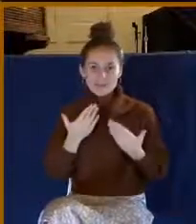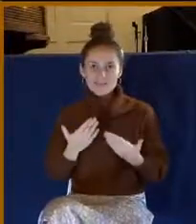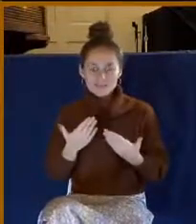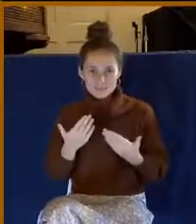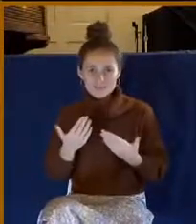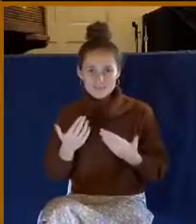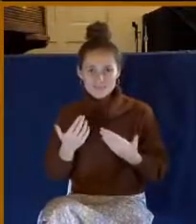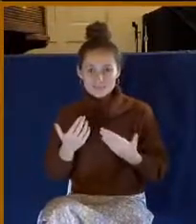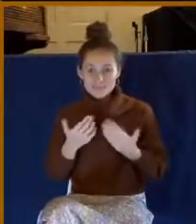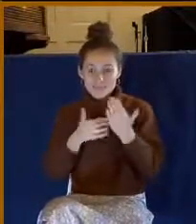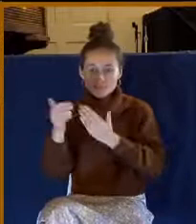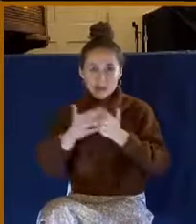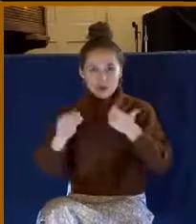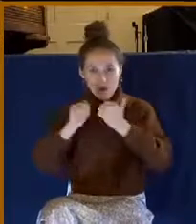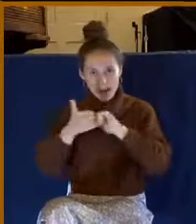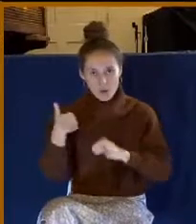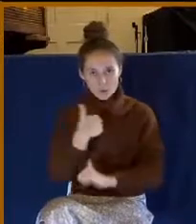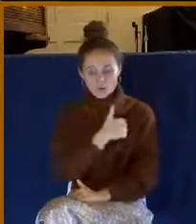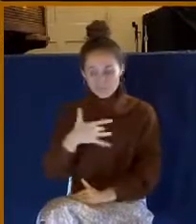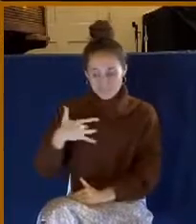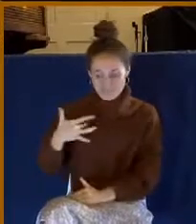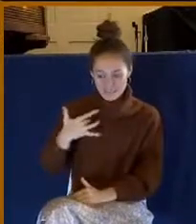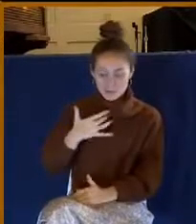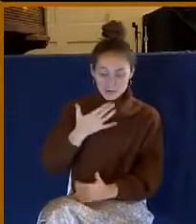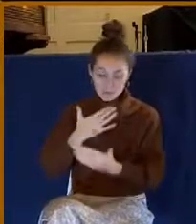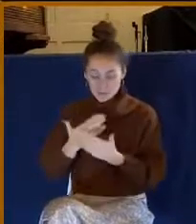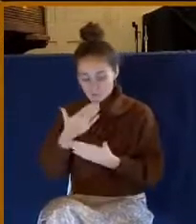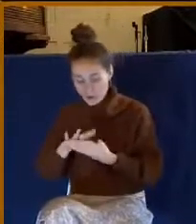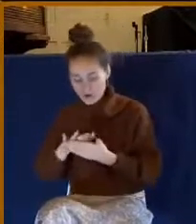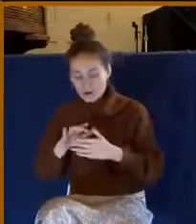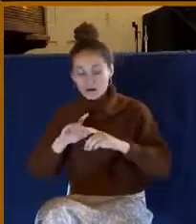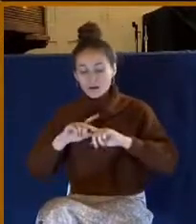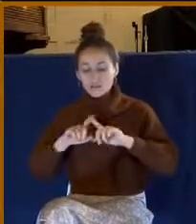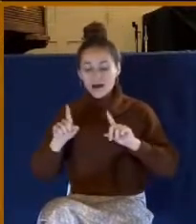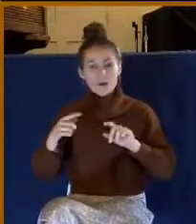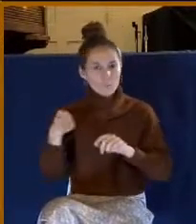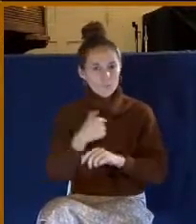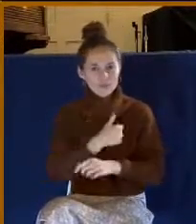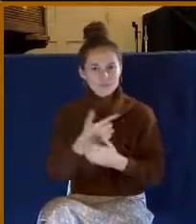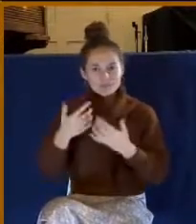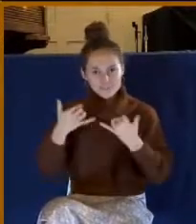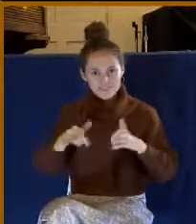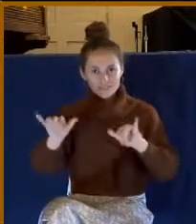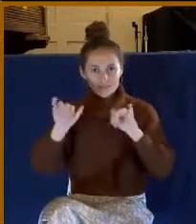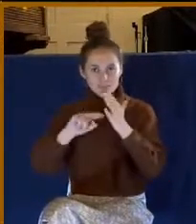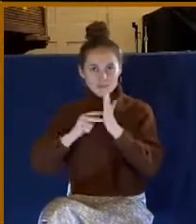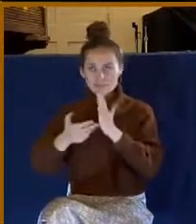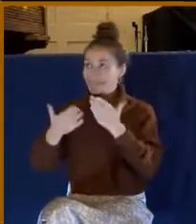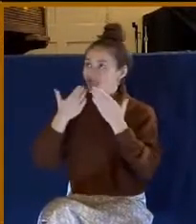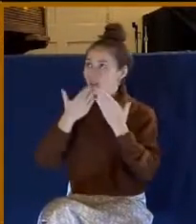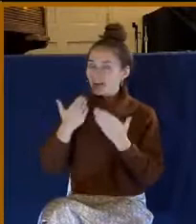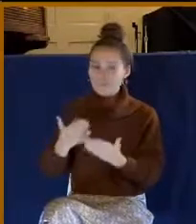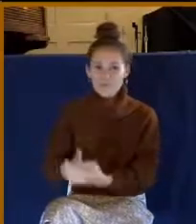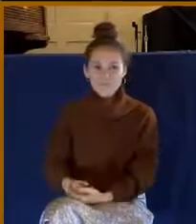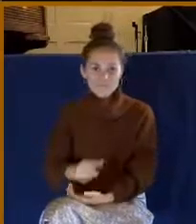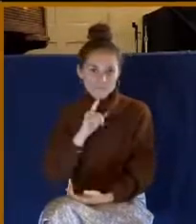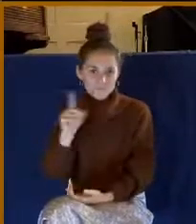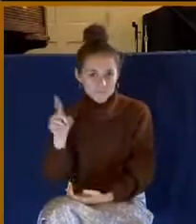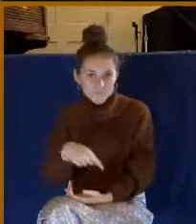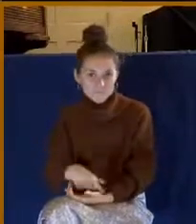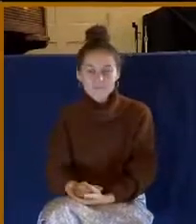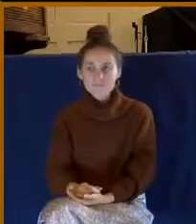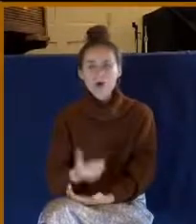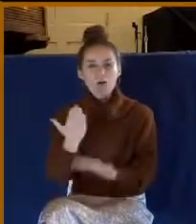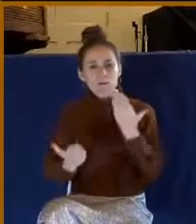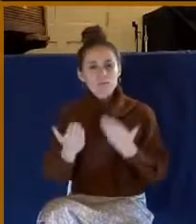we feel, whether good or bad, we are to be thankful. It's a command. Now, you might say,